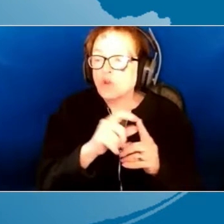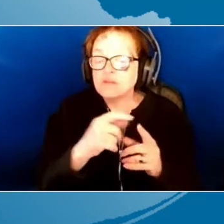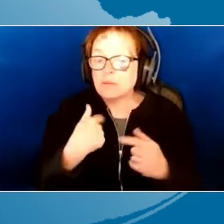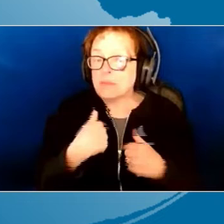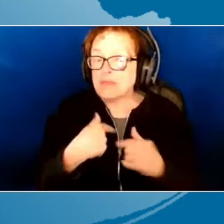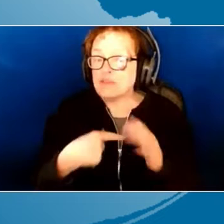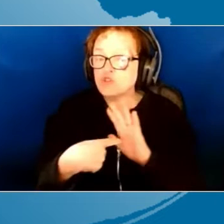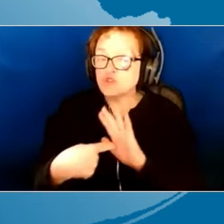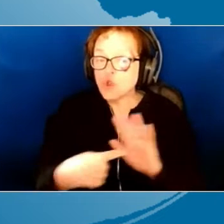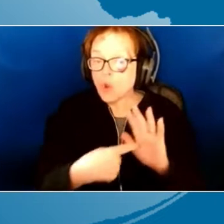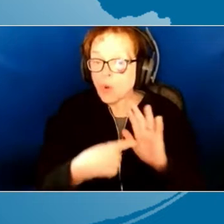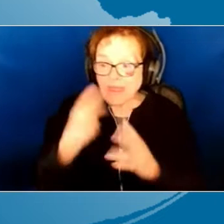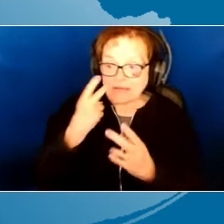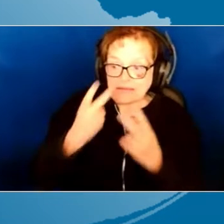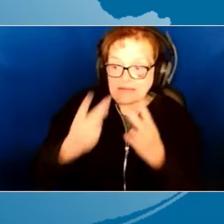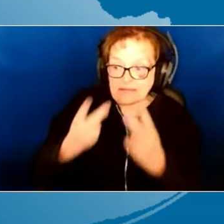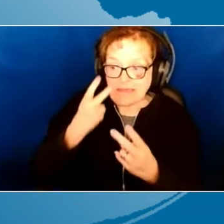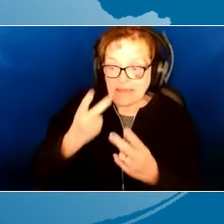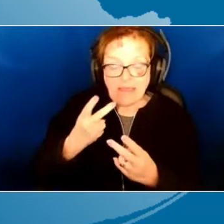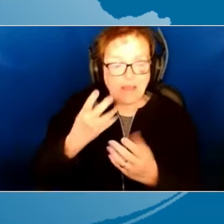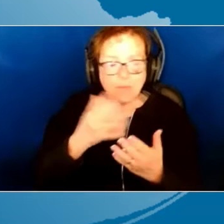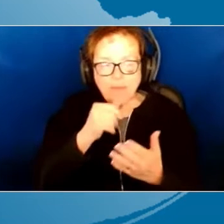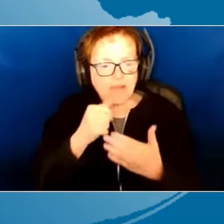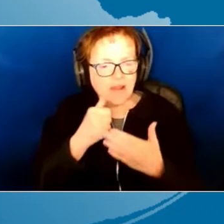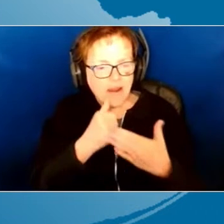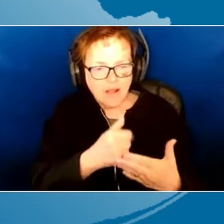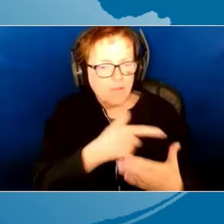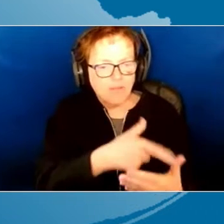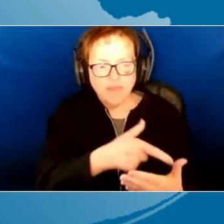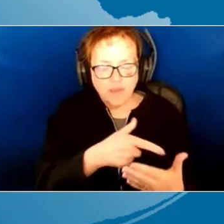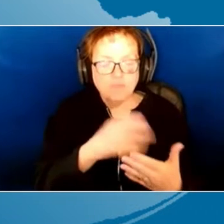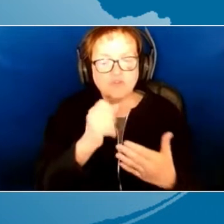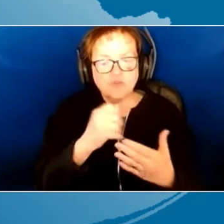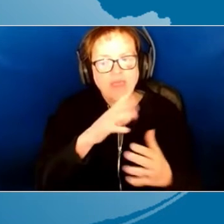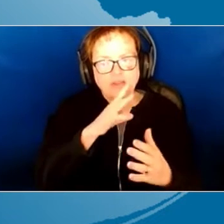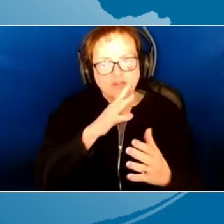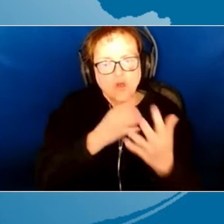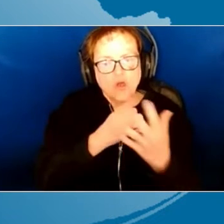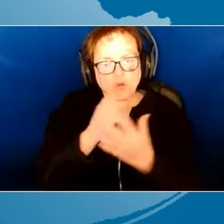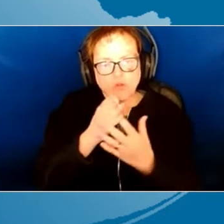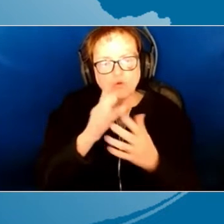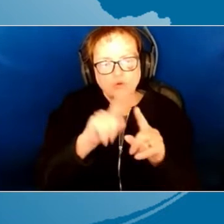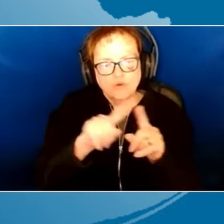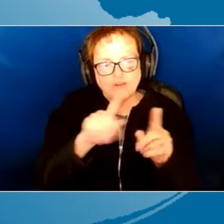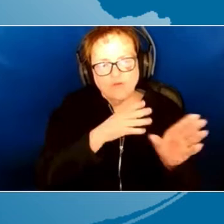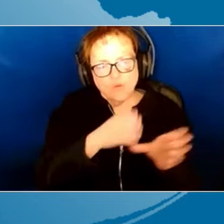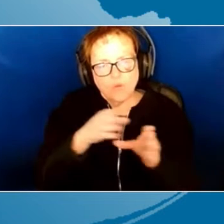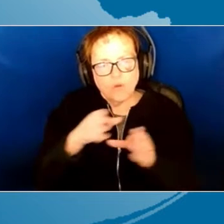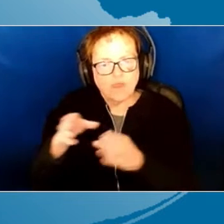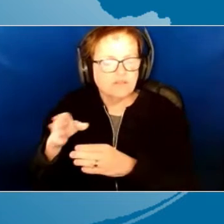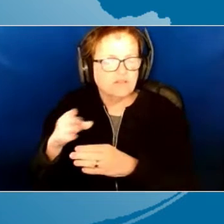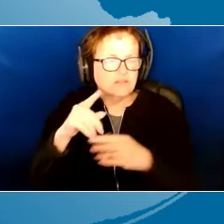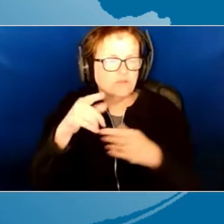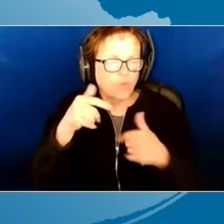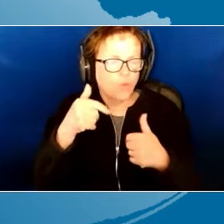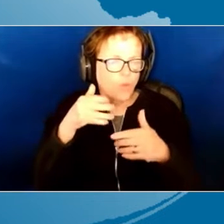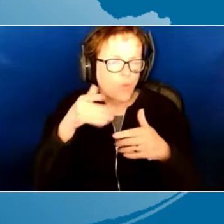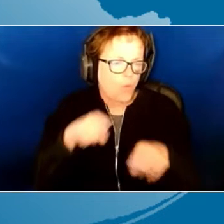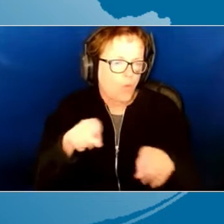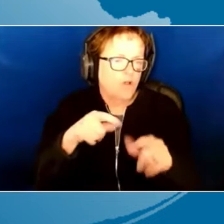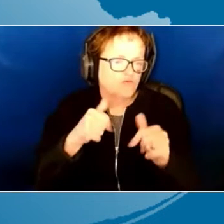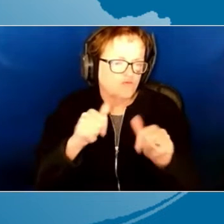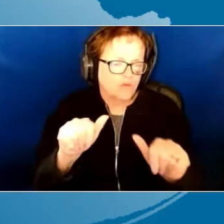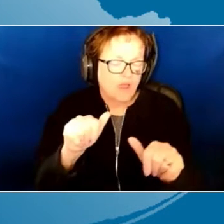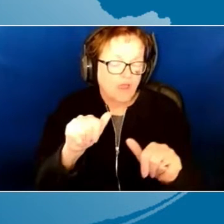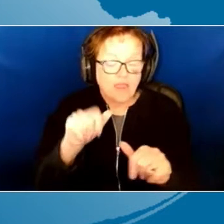be as effective in helping them. So I'm going to prompt them. I can talk them through the strategy step by step as they try it. If I need